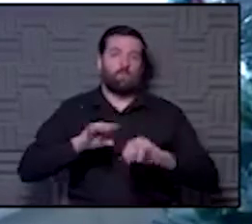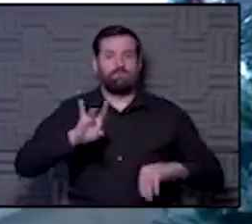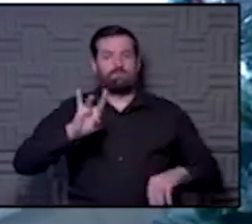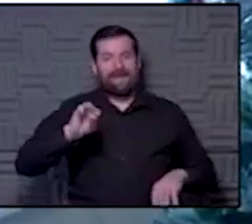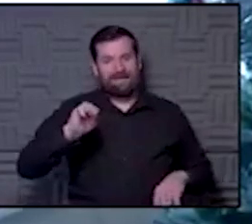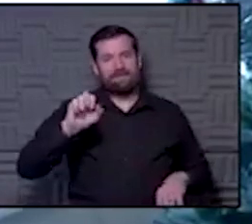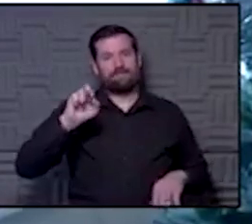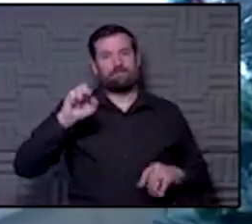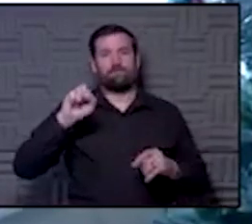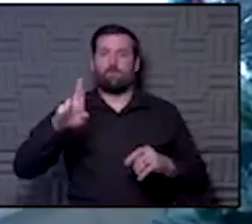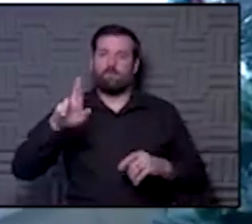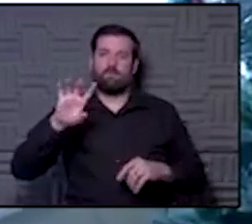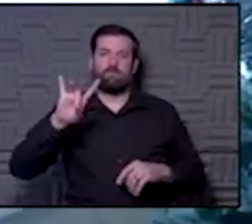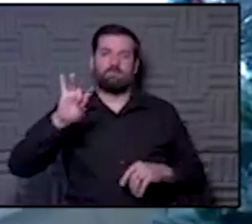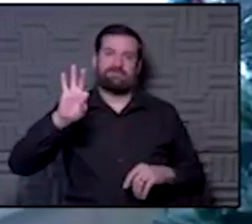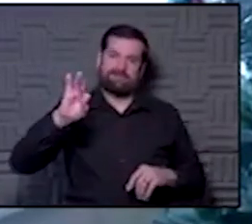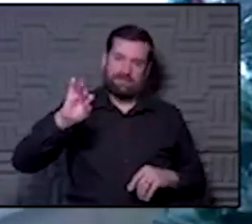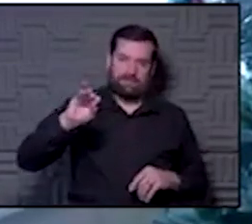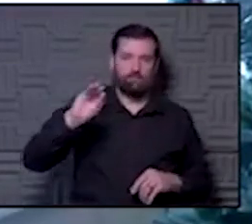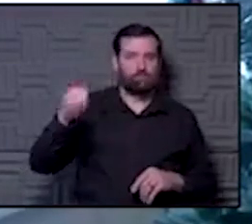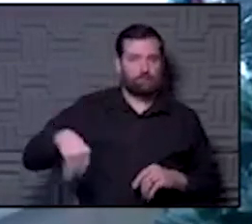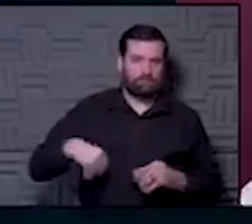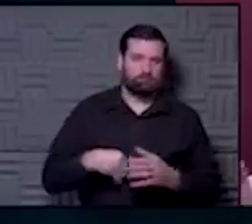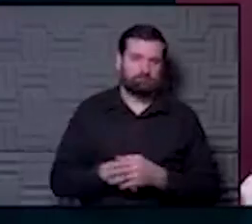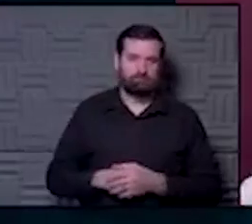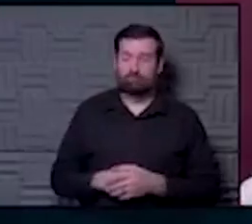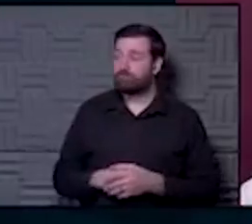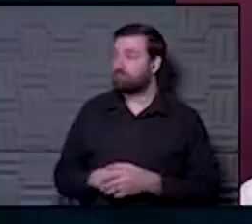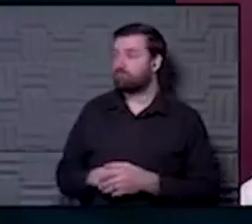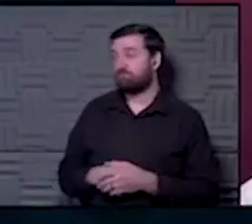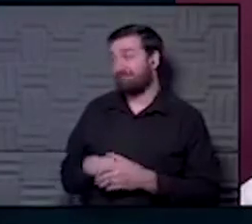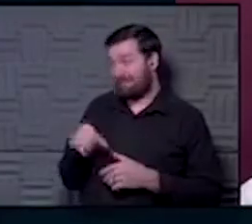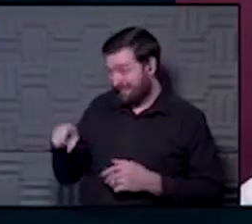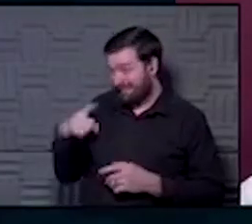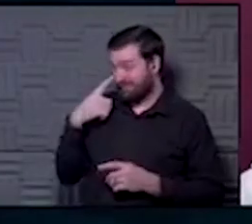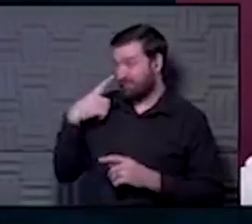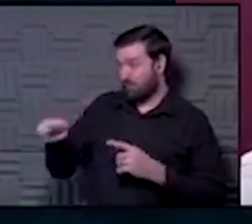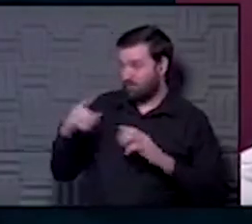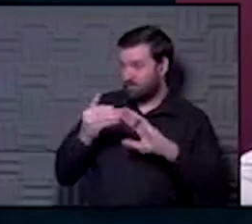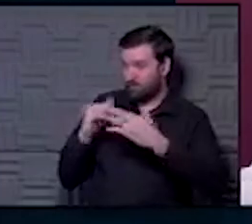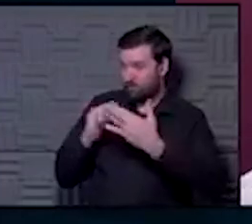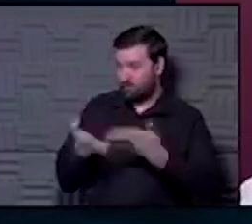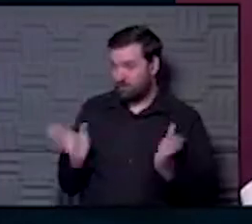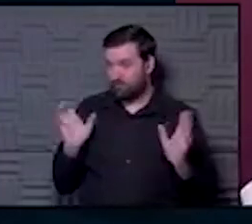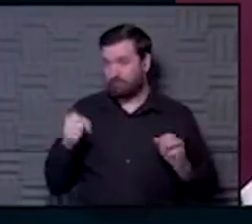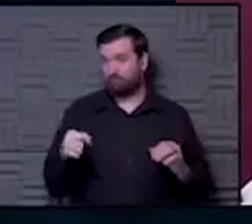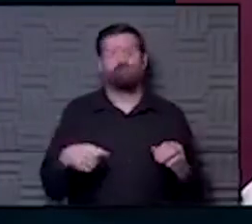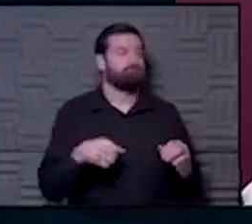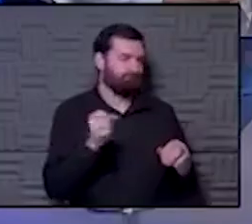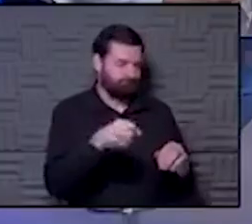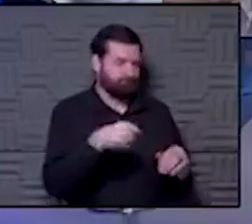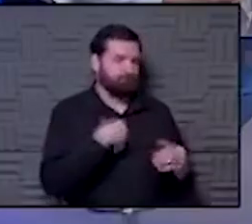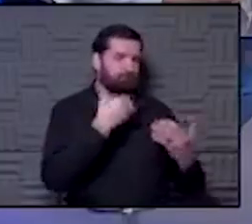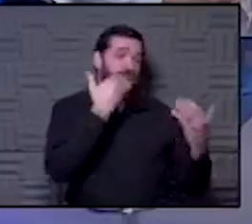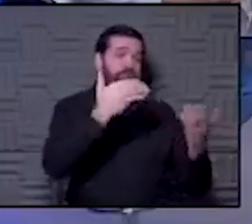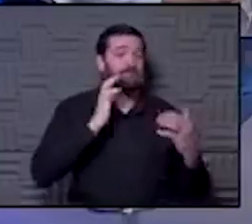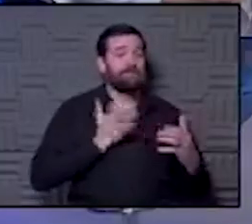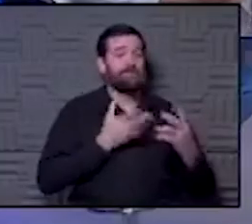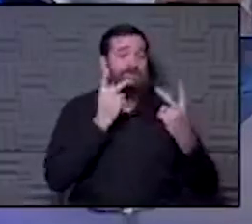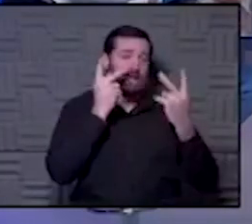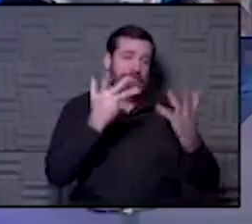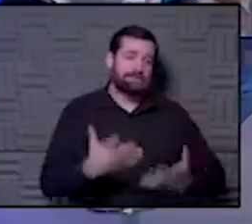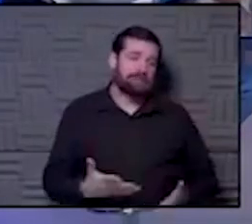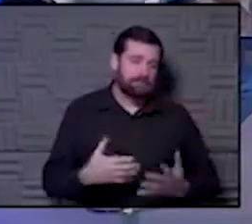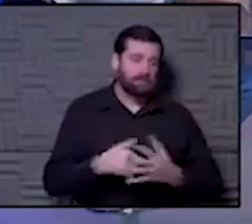90% uptake in healthcare workers. And where we need to be for the community in general, Hawkeye. Yeah, I'd just like to thank our guests so much,